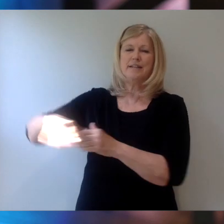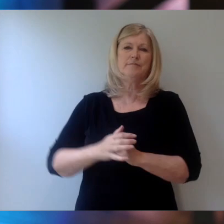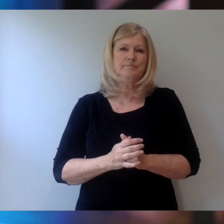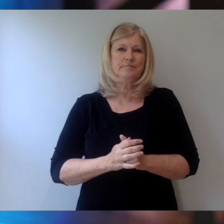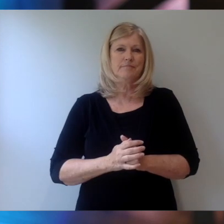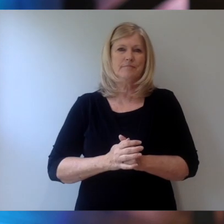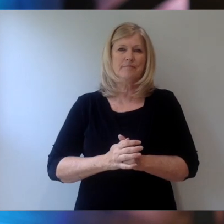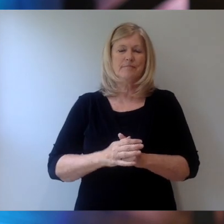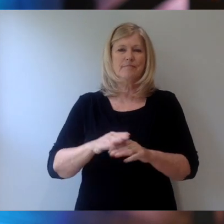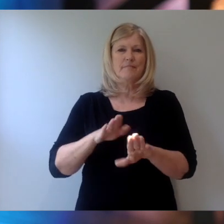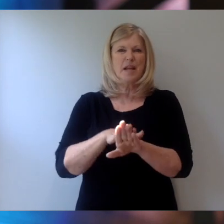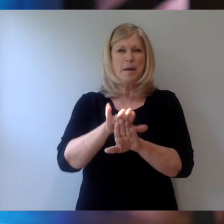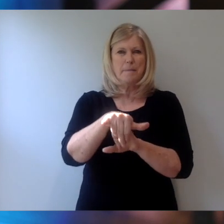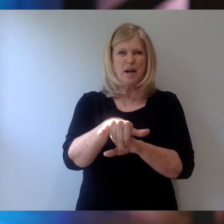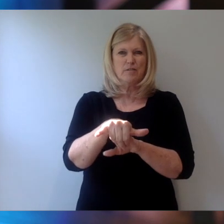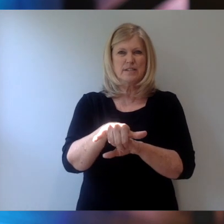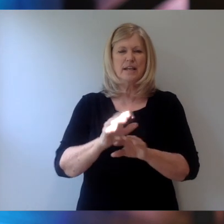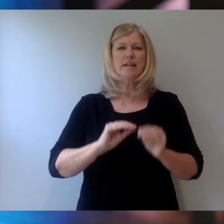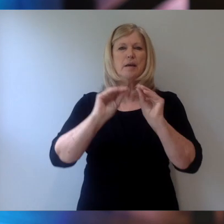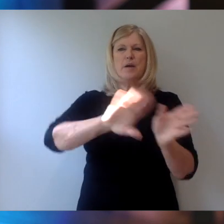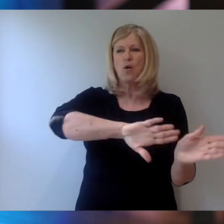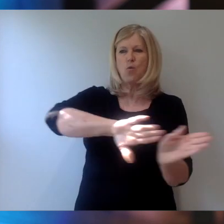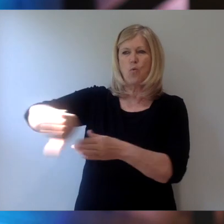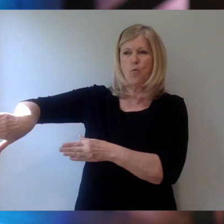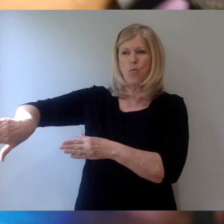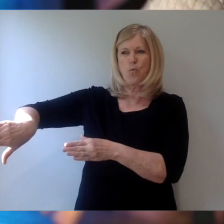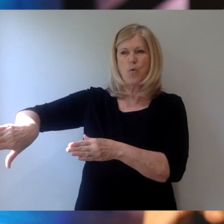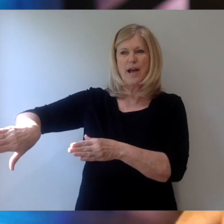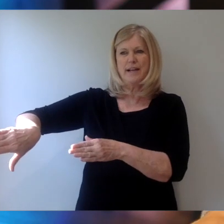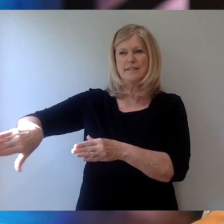hypocrisy, because they have put away manipulation.